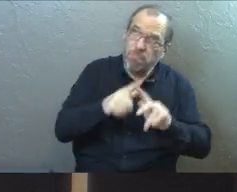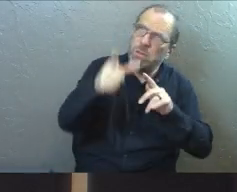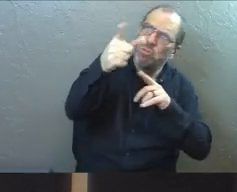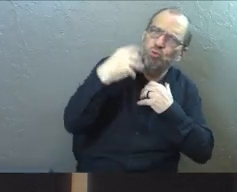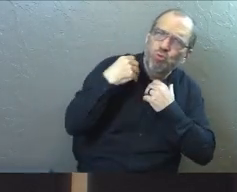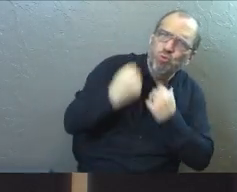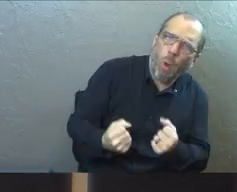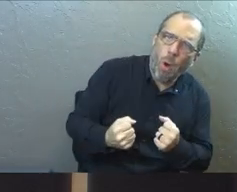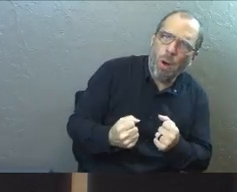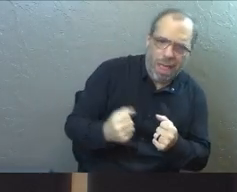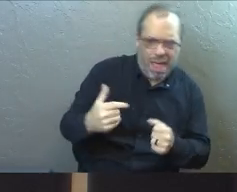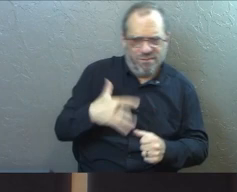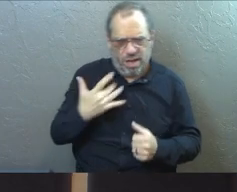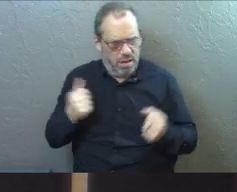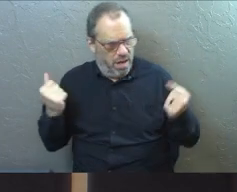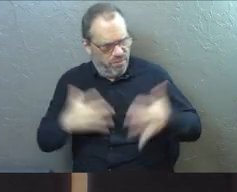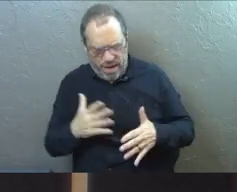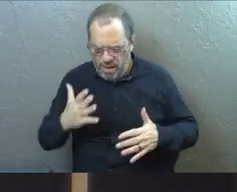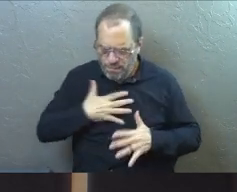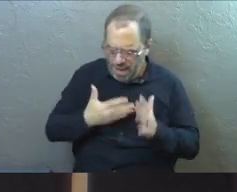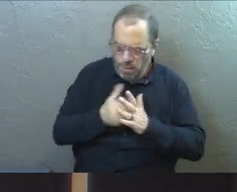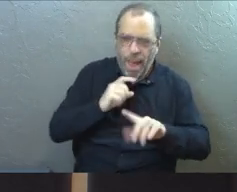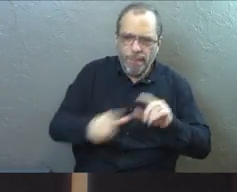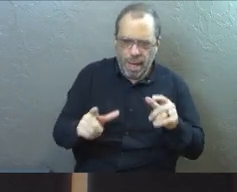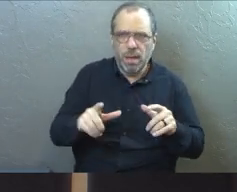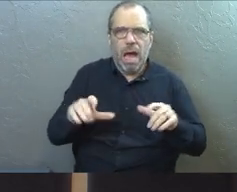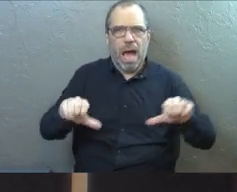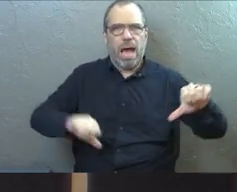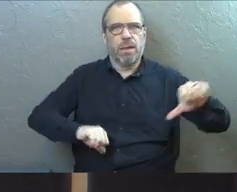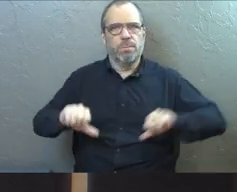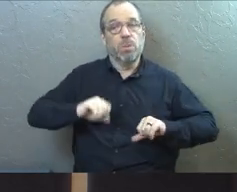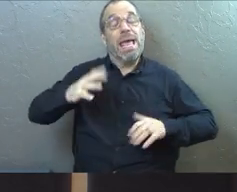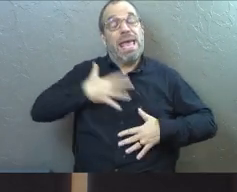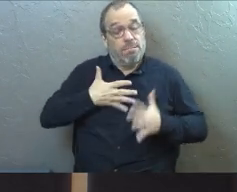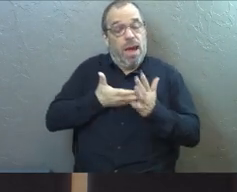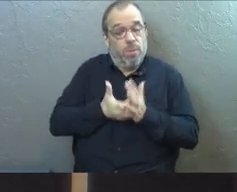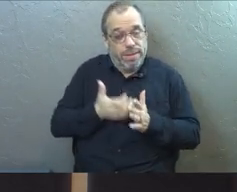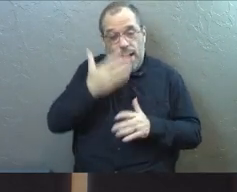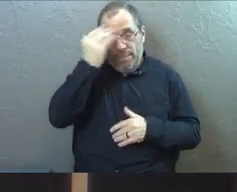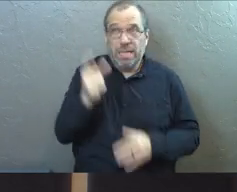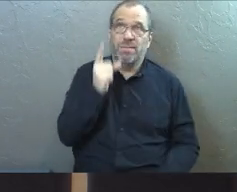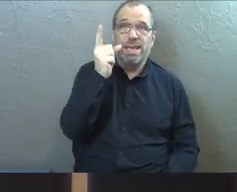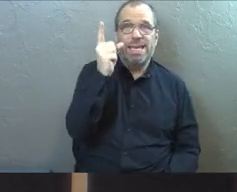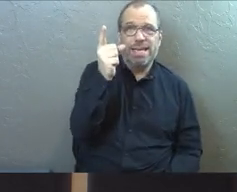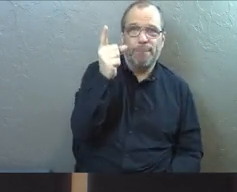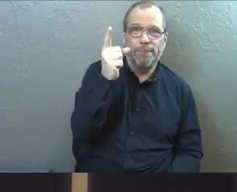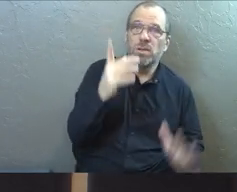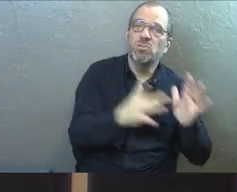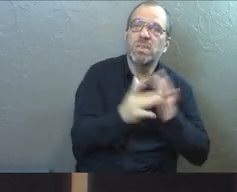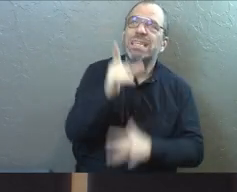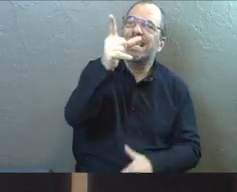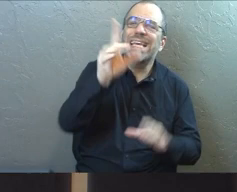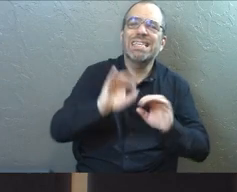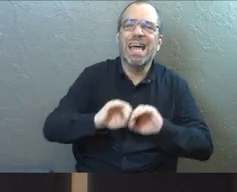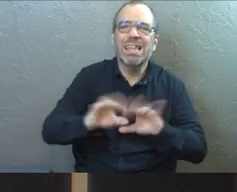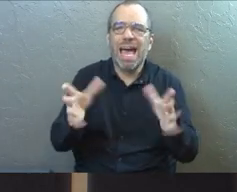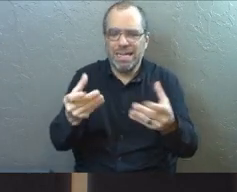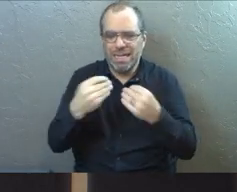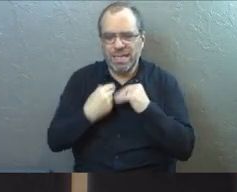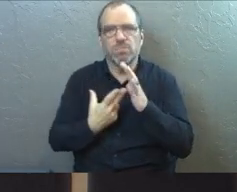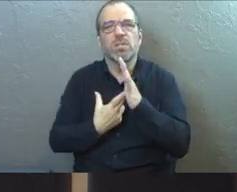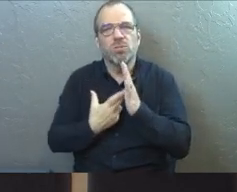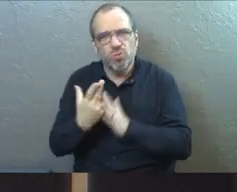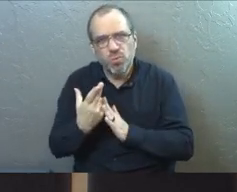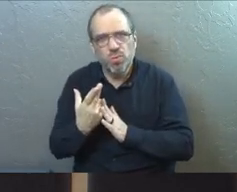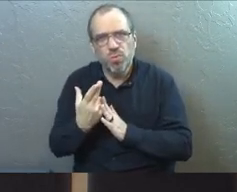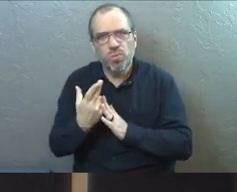he's strong and I don't have to be afraid of my weakness, but I can boast in my weakness because of who he is. God's light brings truth